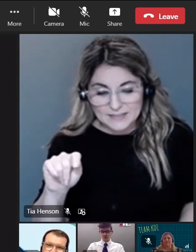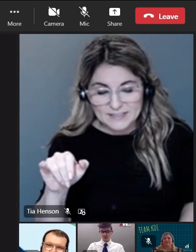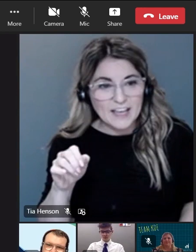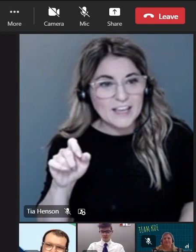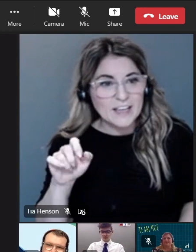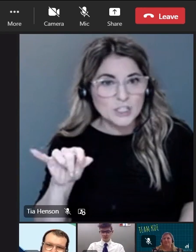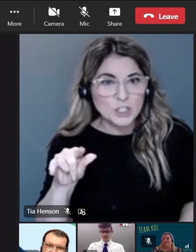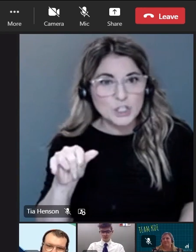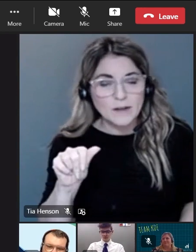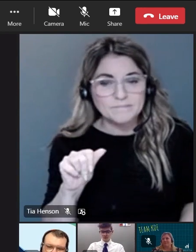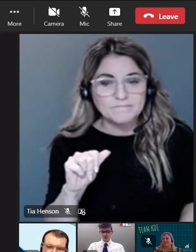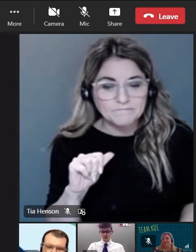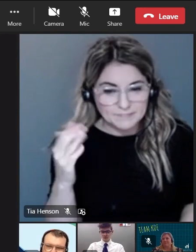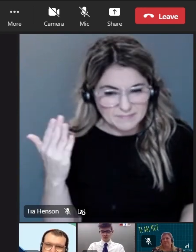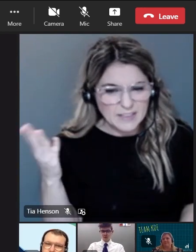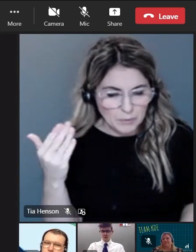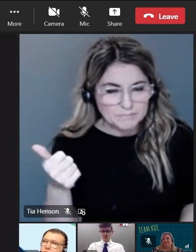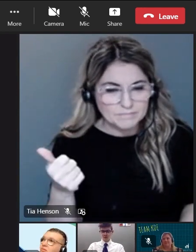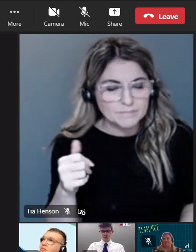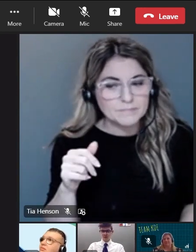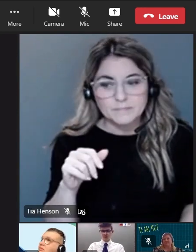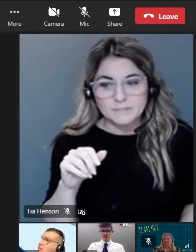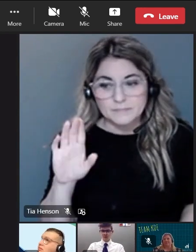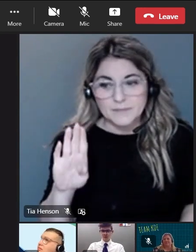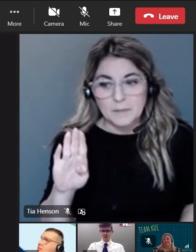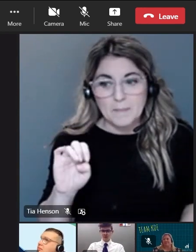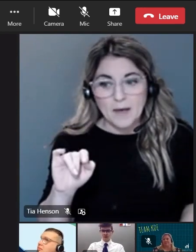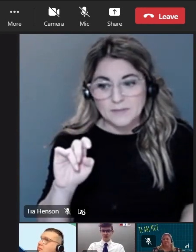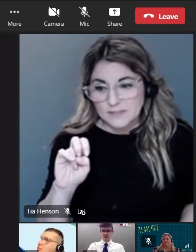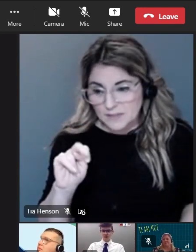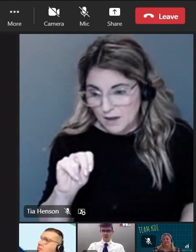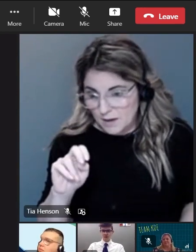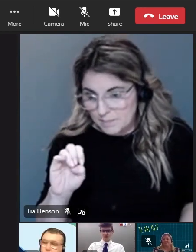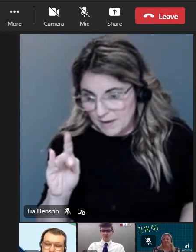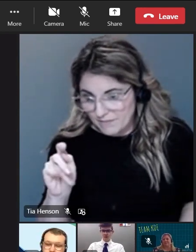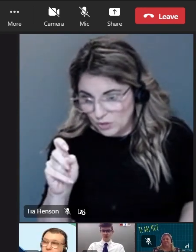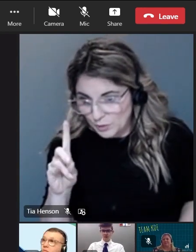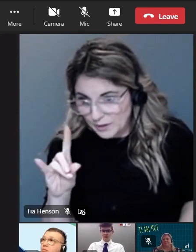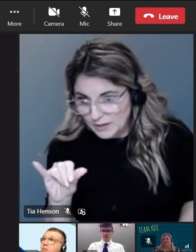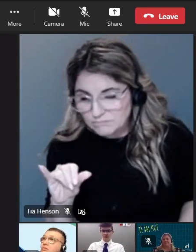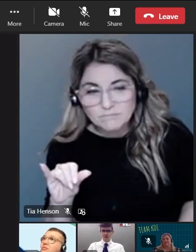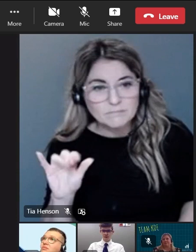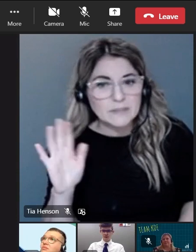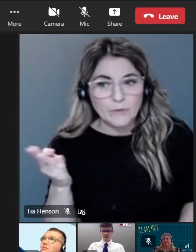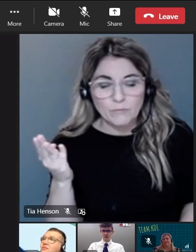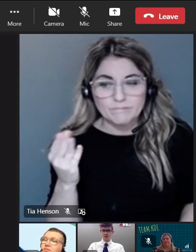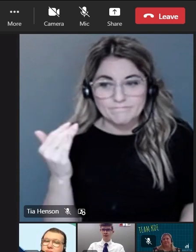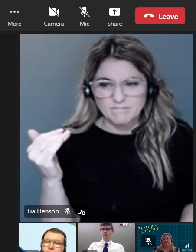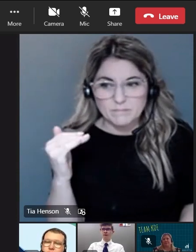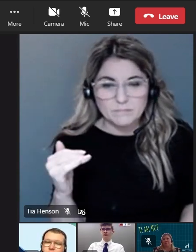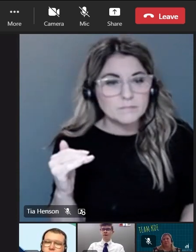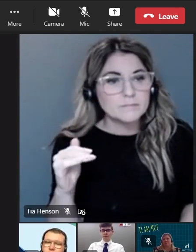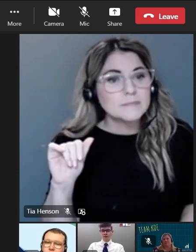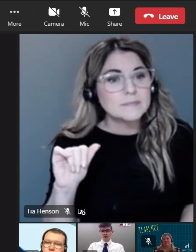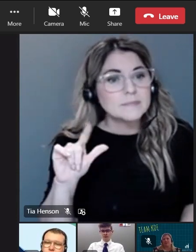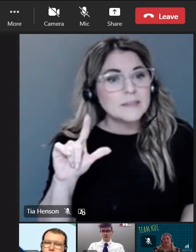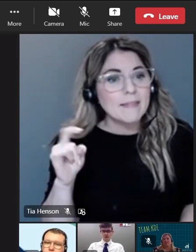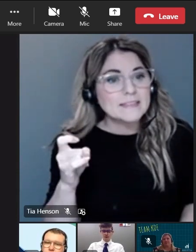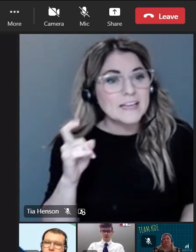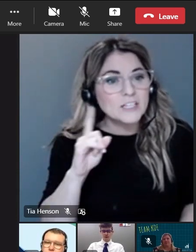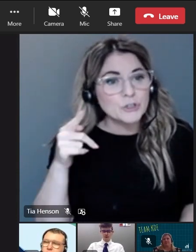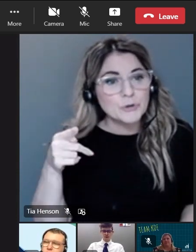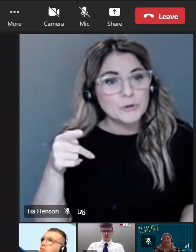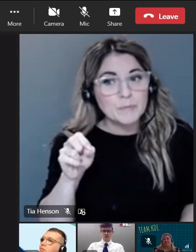I'm here. Bundana Pavlori. Here. Alexandra Perry.